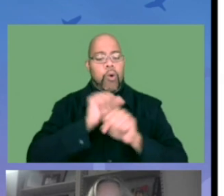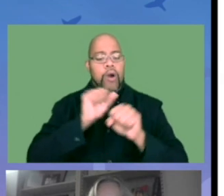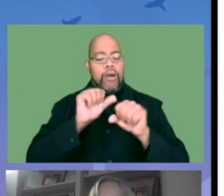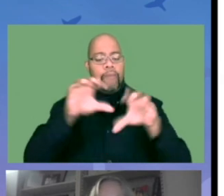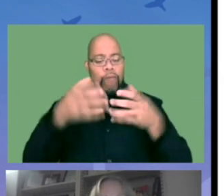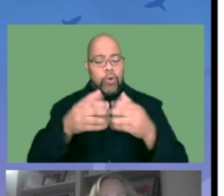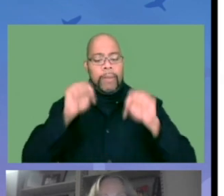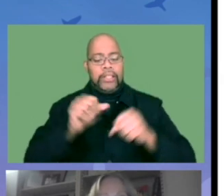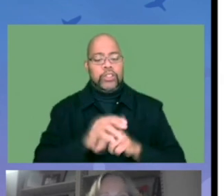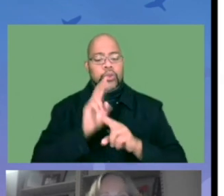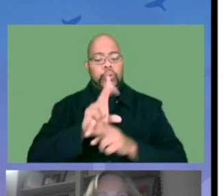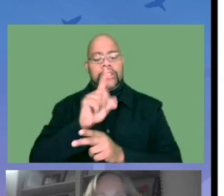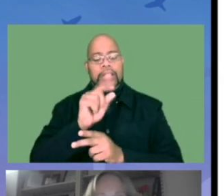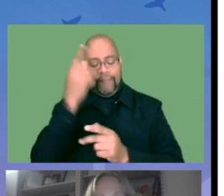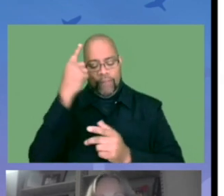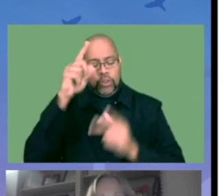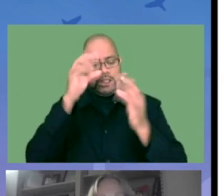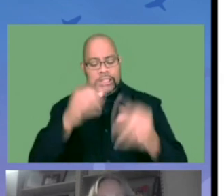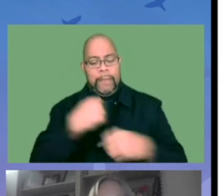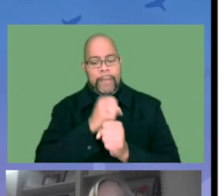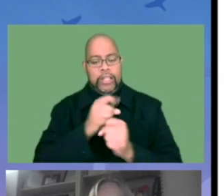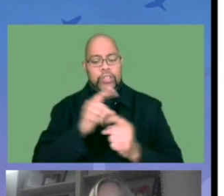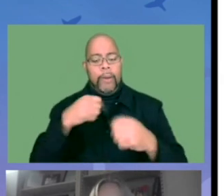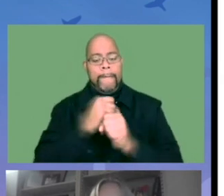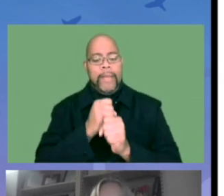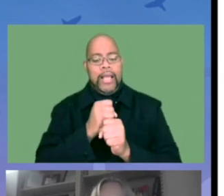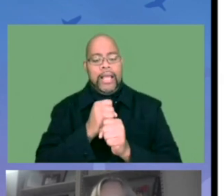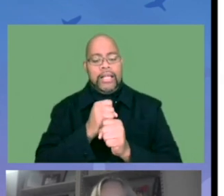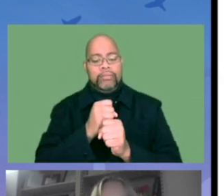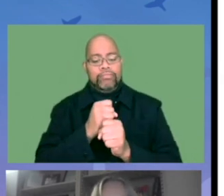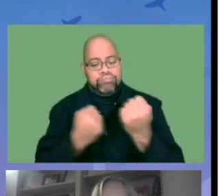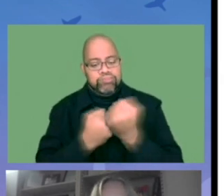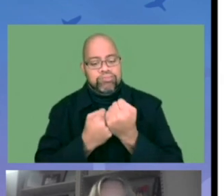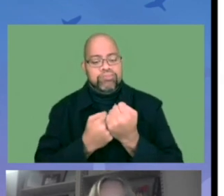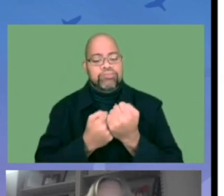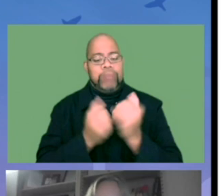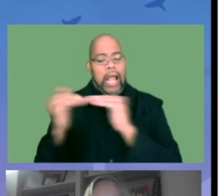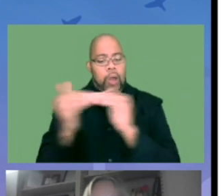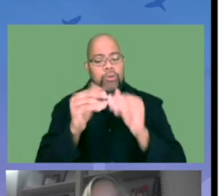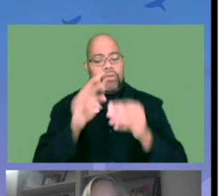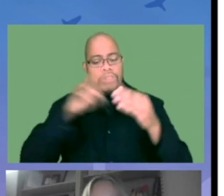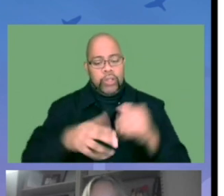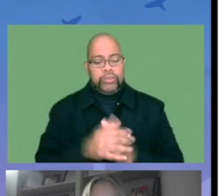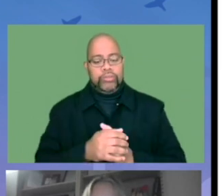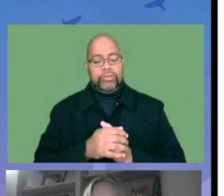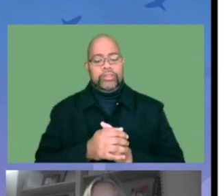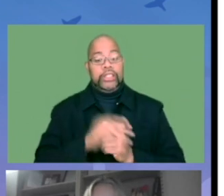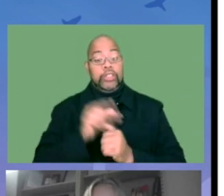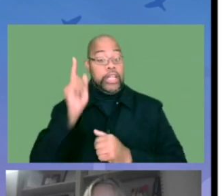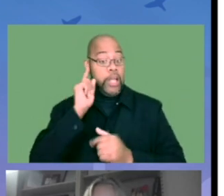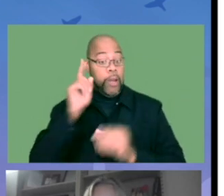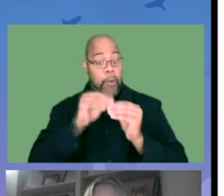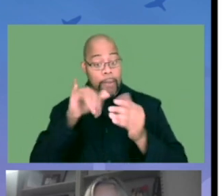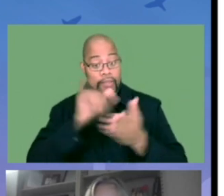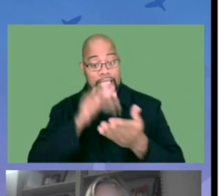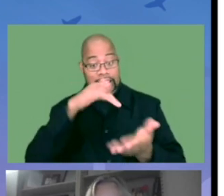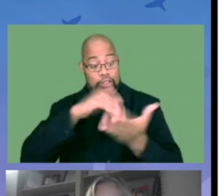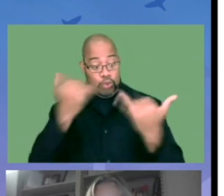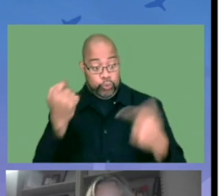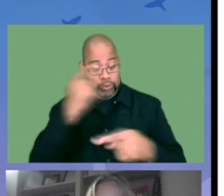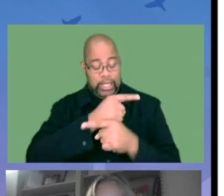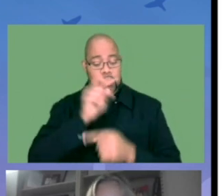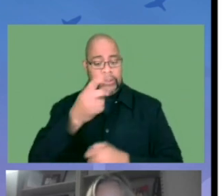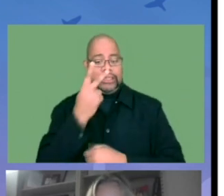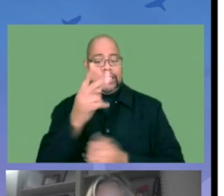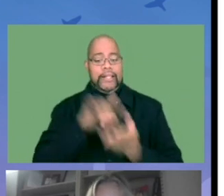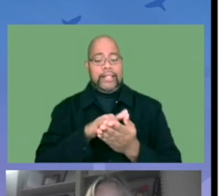capacity, and using data for decision-making to promote equitable implementation and outcomes. And as you hear about